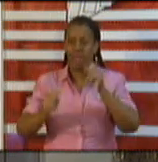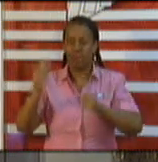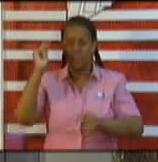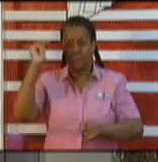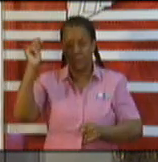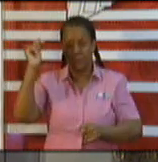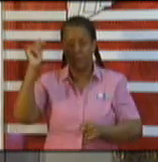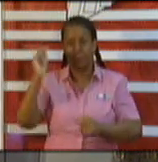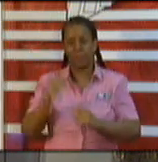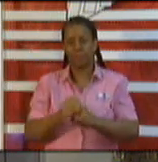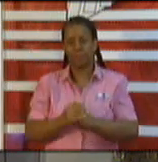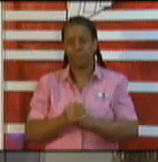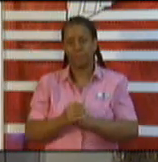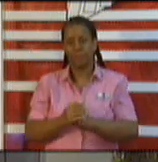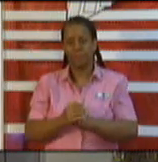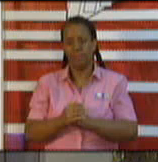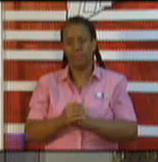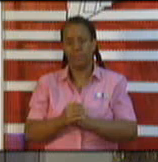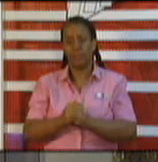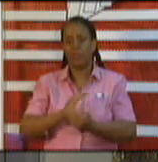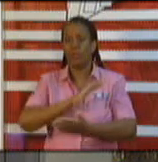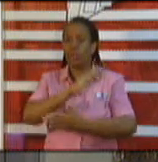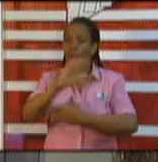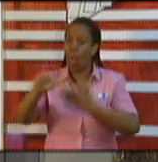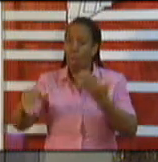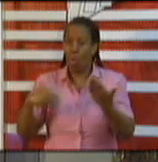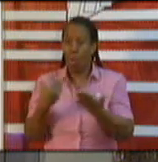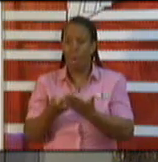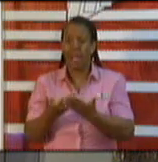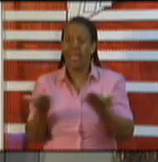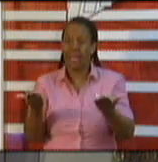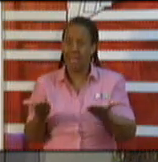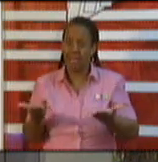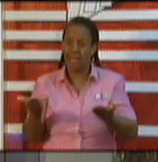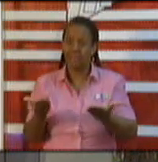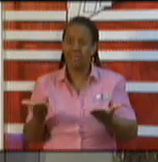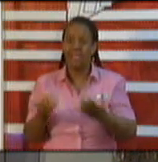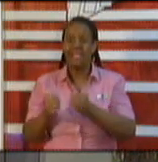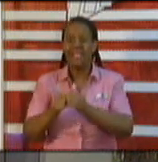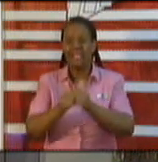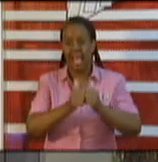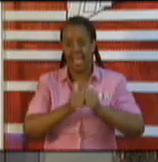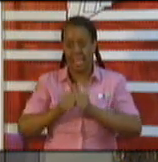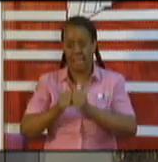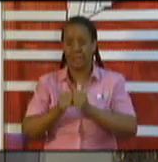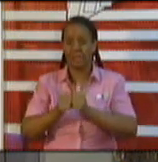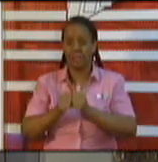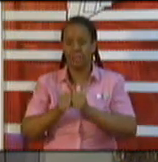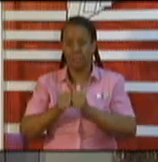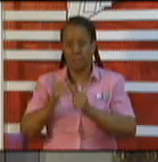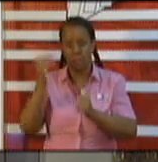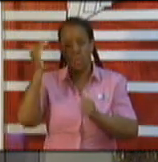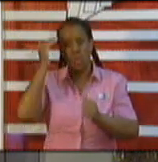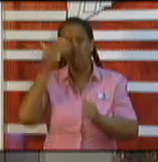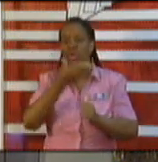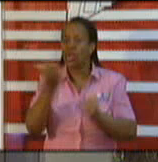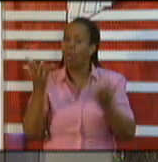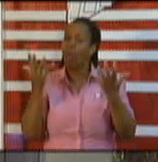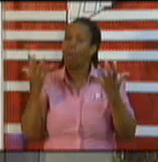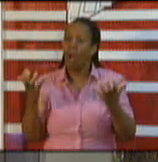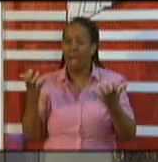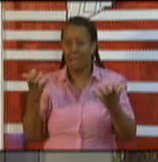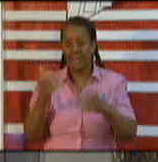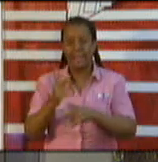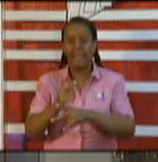we are all in this together. We want employment. We want business to start back. We